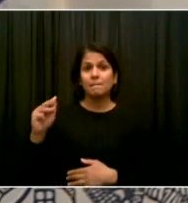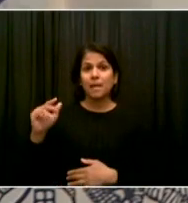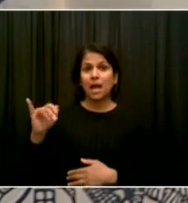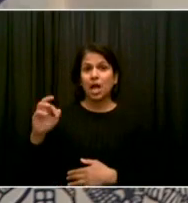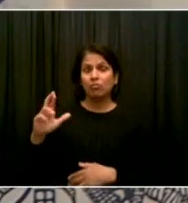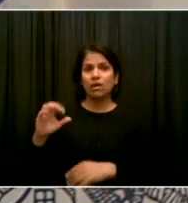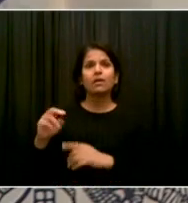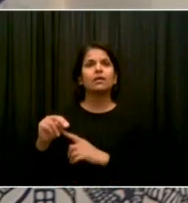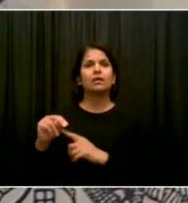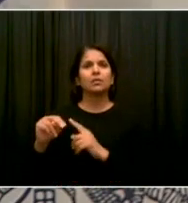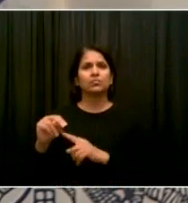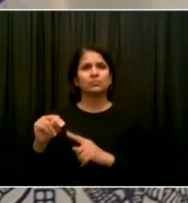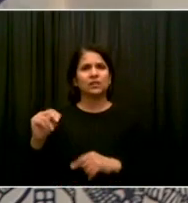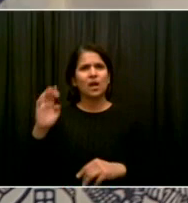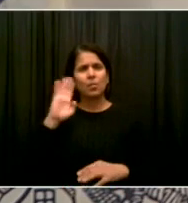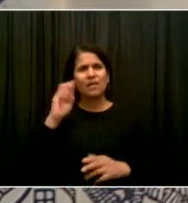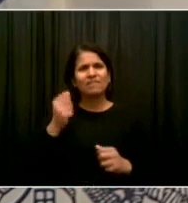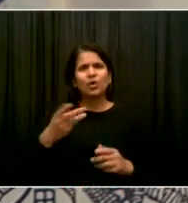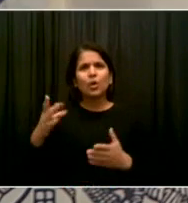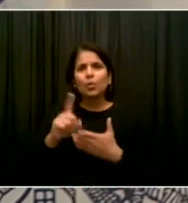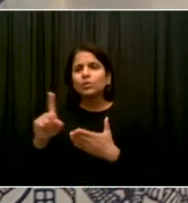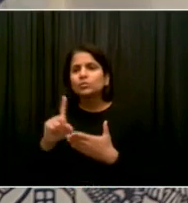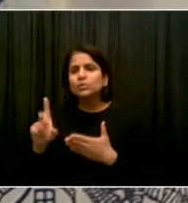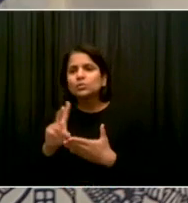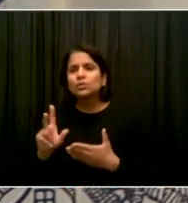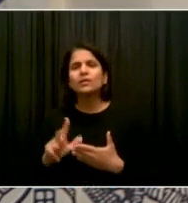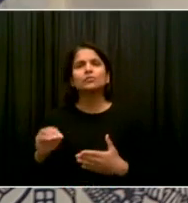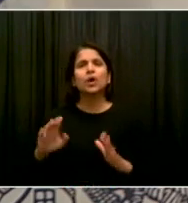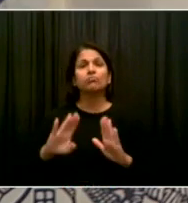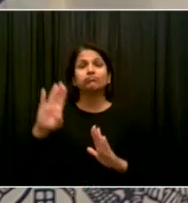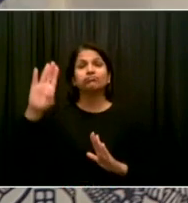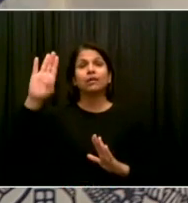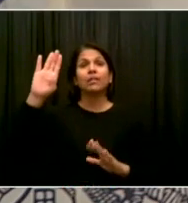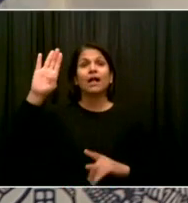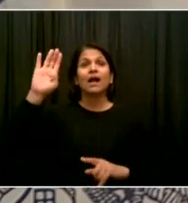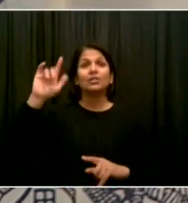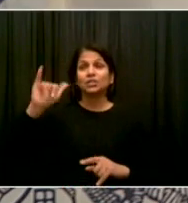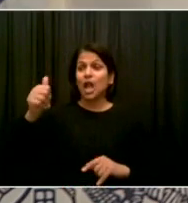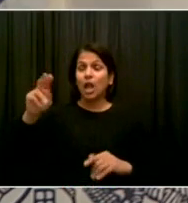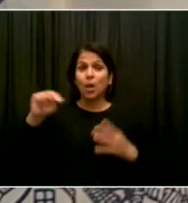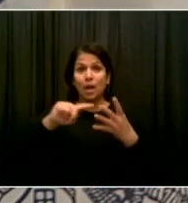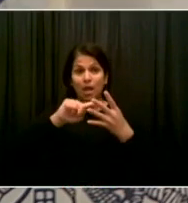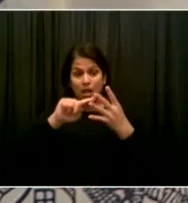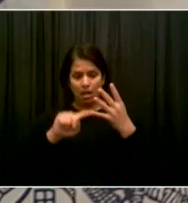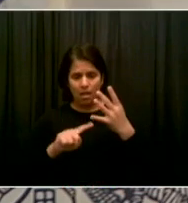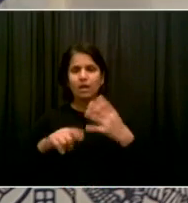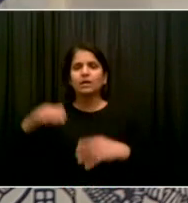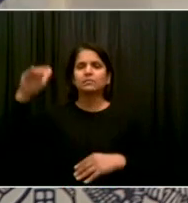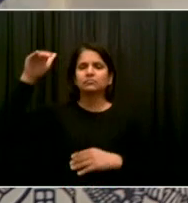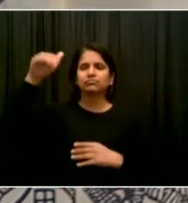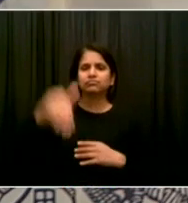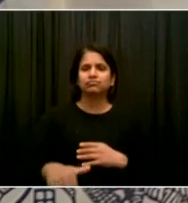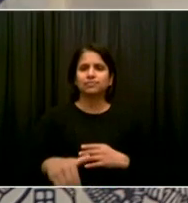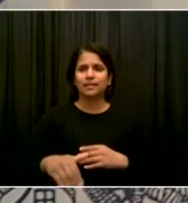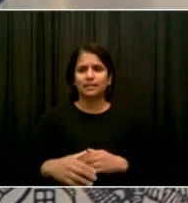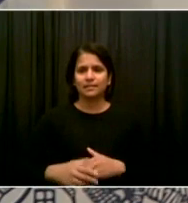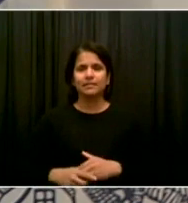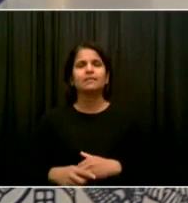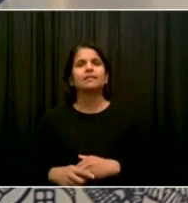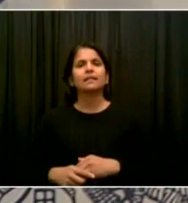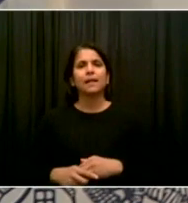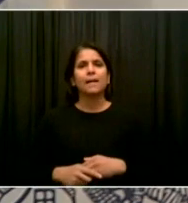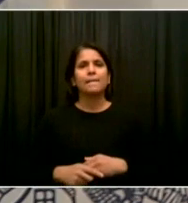then starts to come down toward the end of January. The cold weather